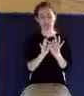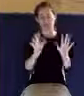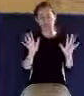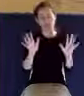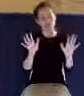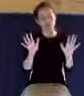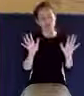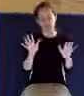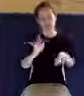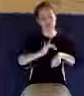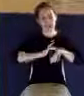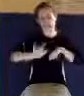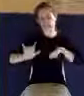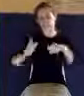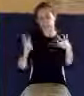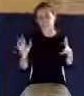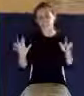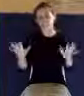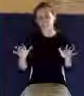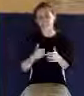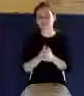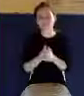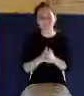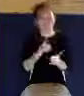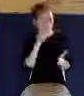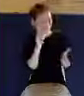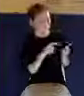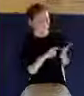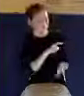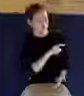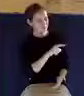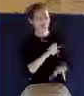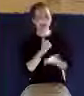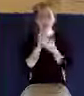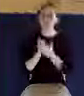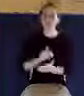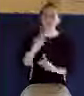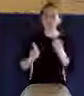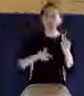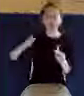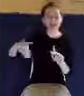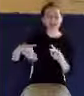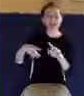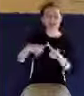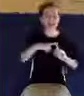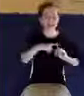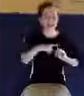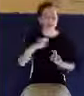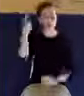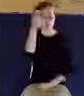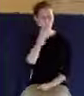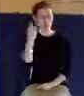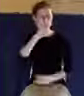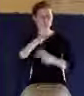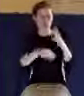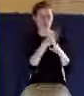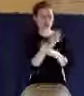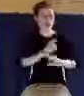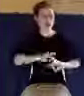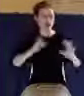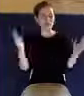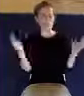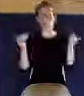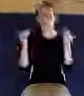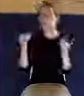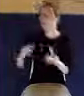be a motivation to those who don't know Christ to jump on board the ark, to get into the kingdom of God, to make sure